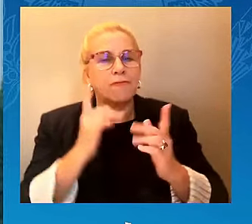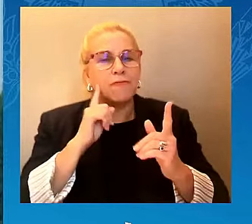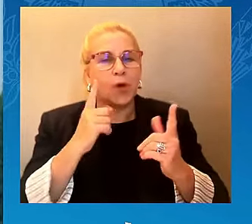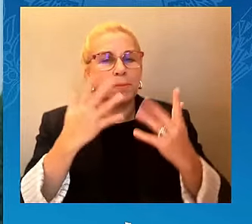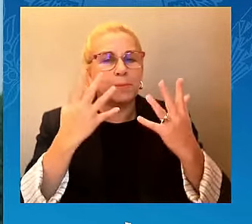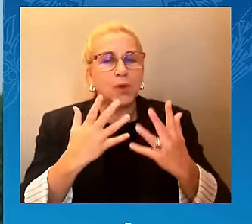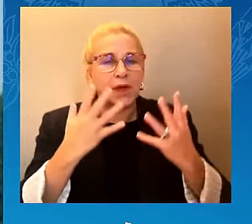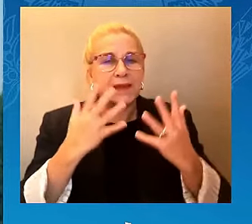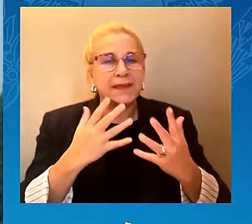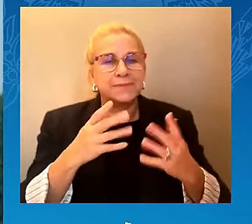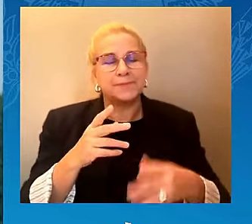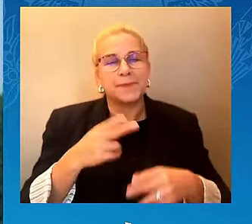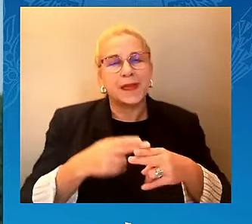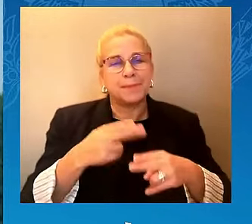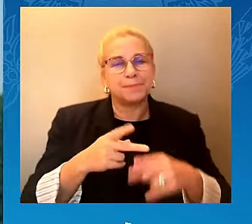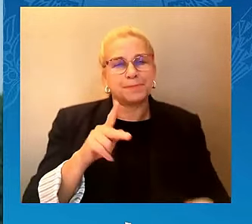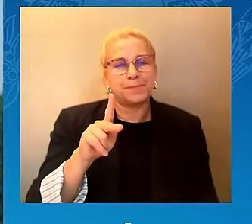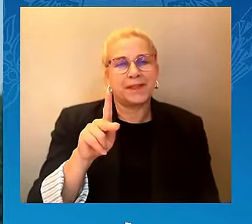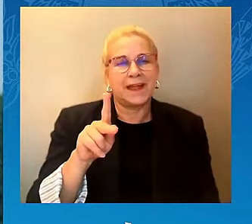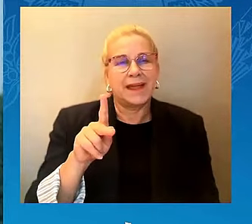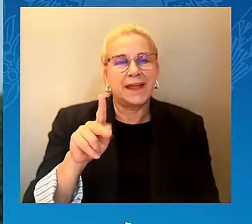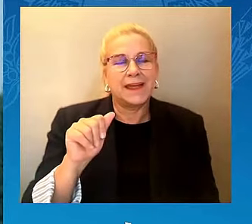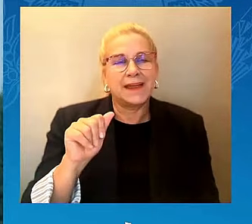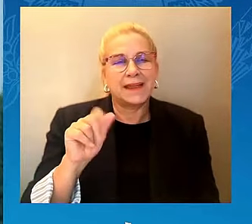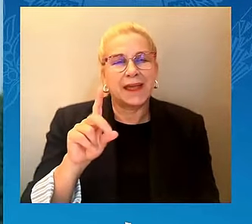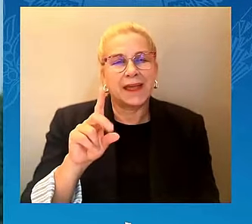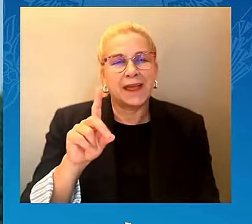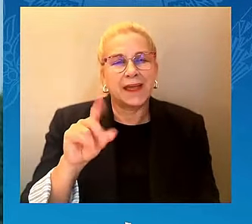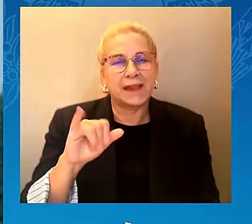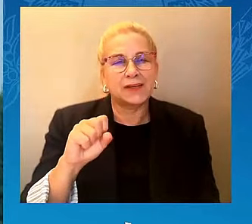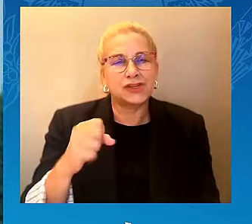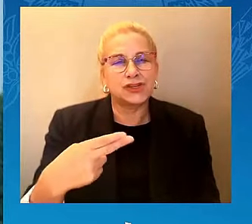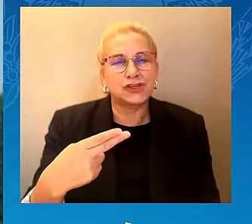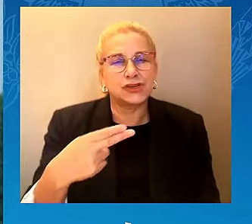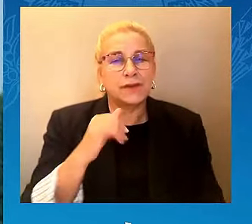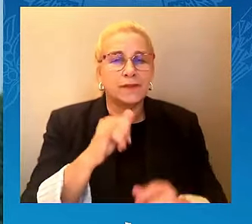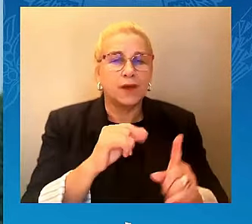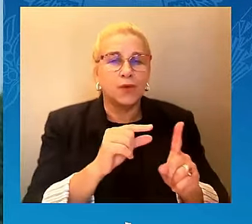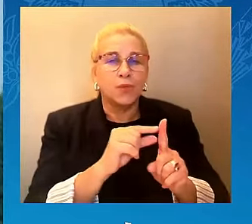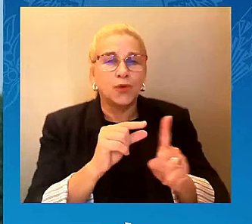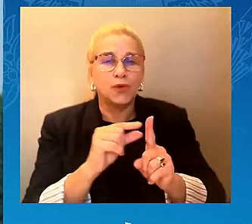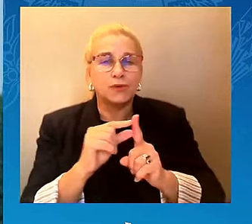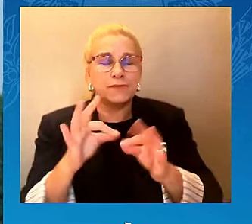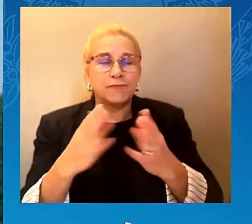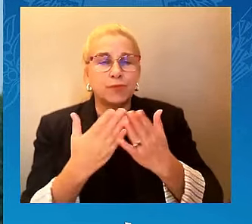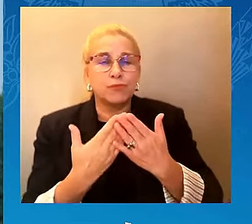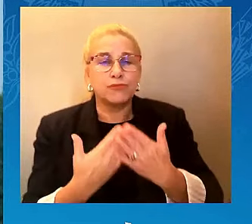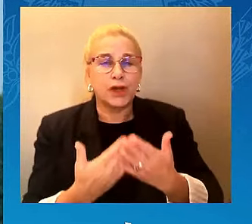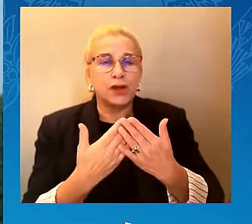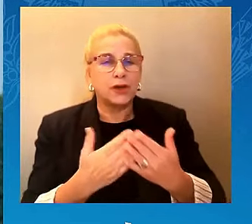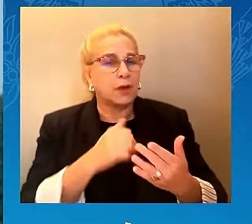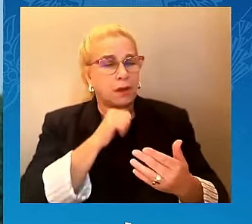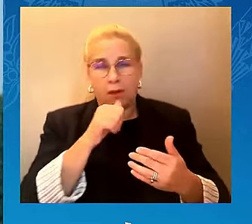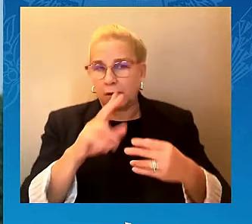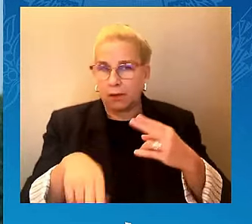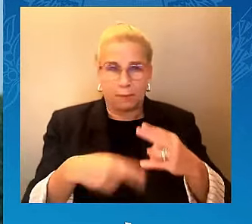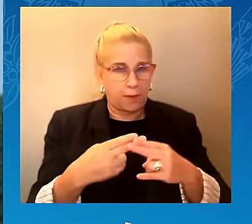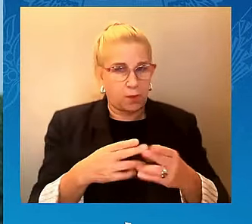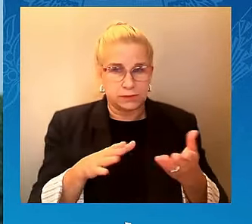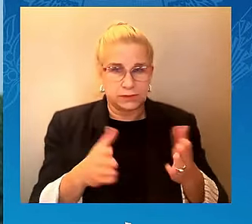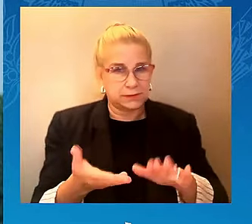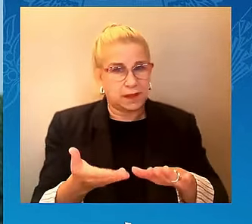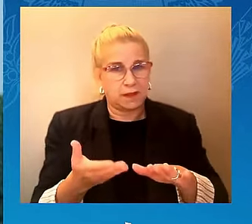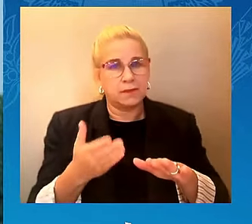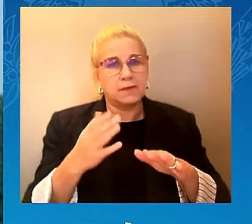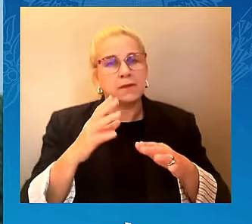enduring belief in God, even in our darkest moments. So